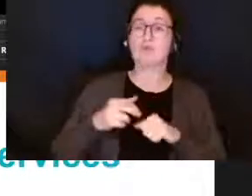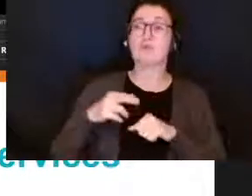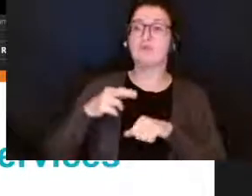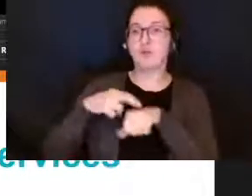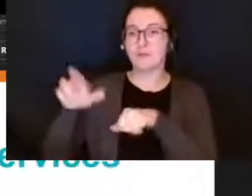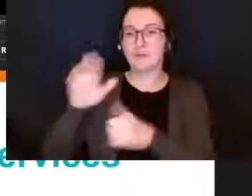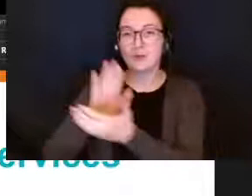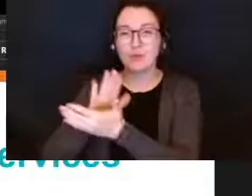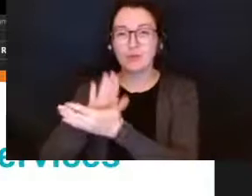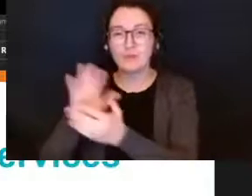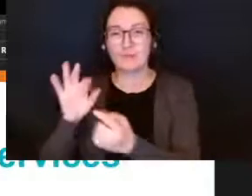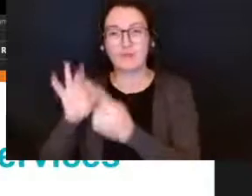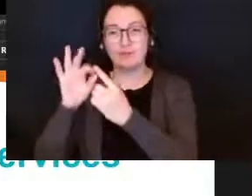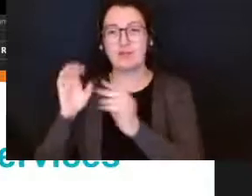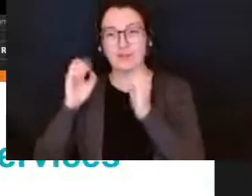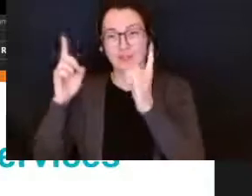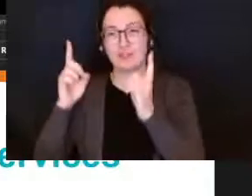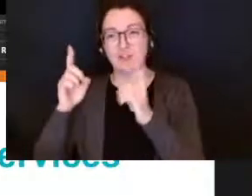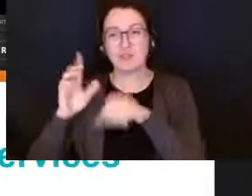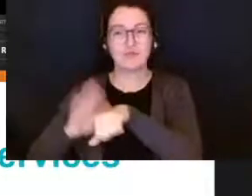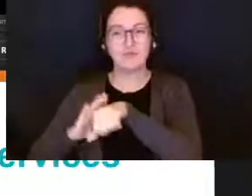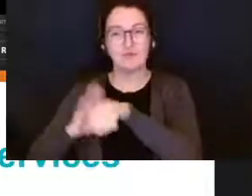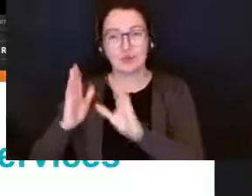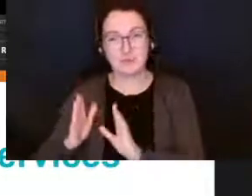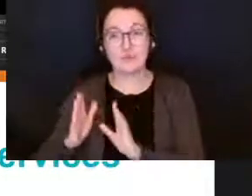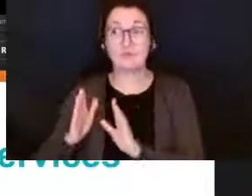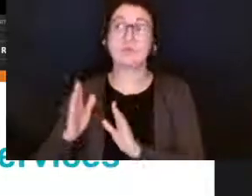for more specialized assessment and support